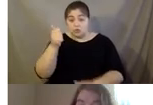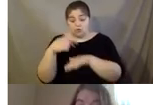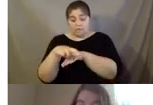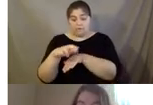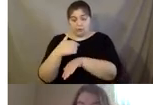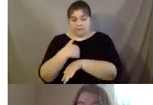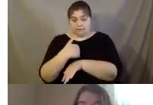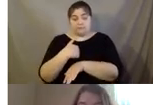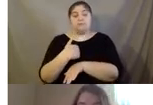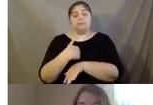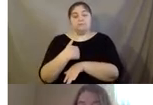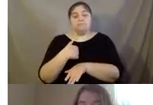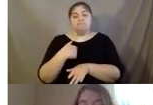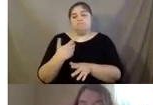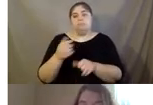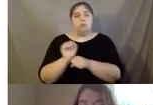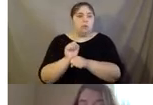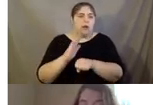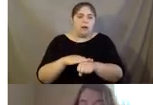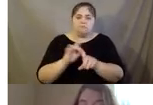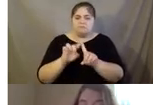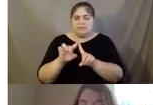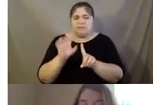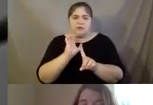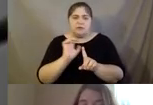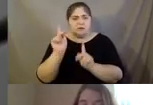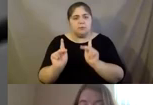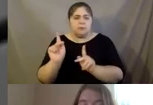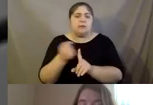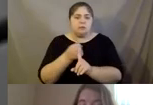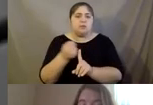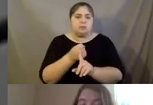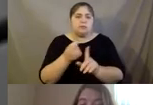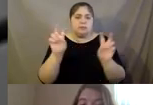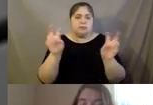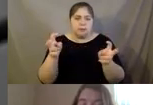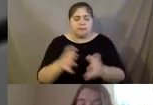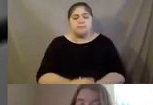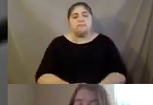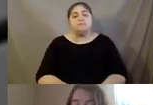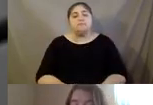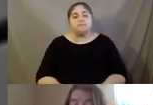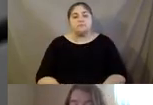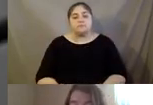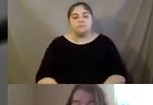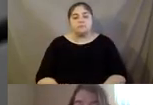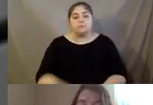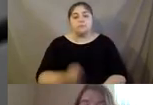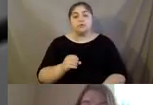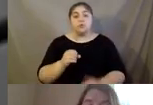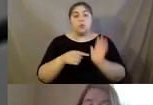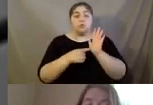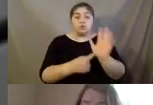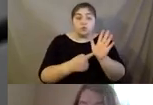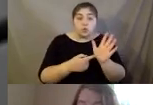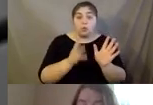work on a variety of different elder abuse topics. So in order to demonstrate what we've been